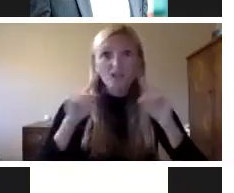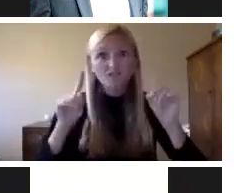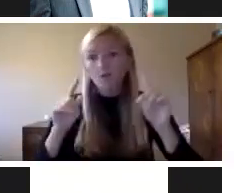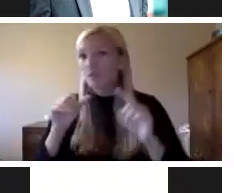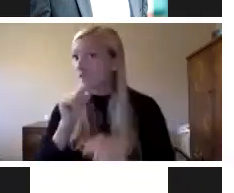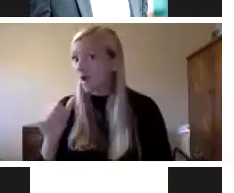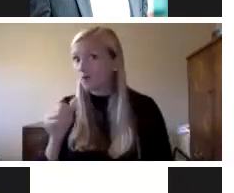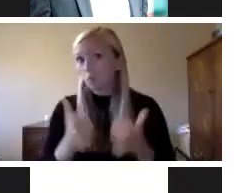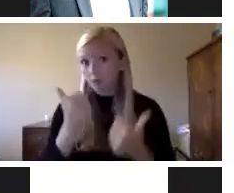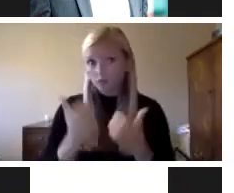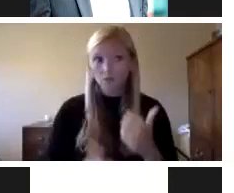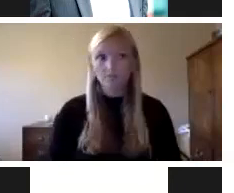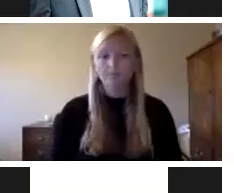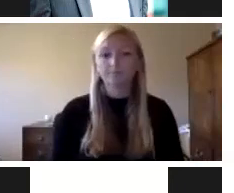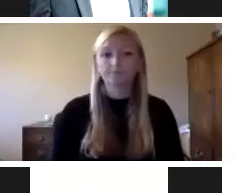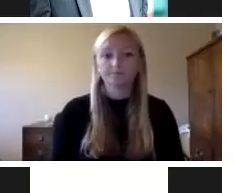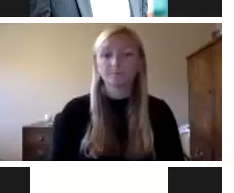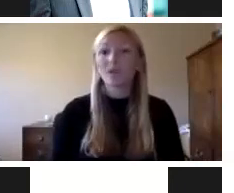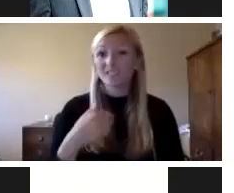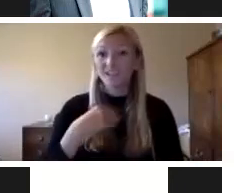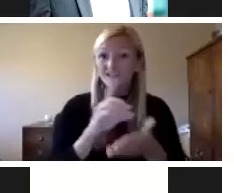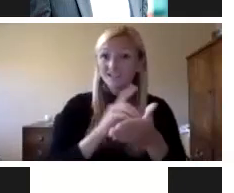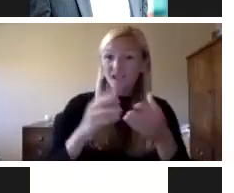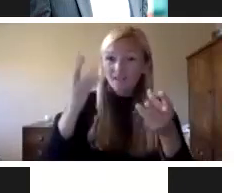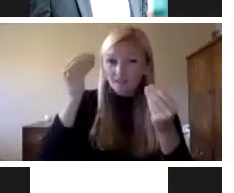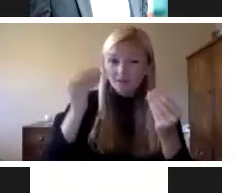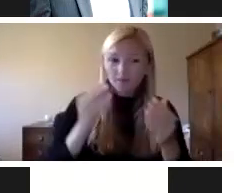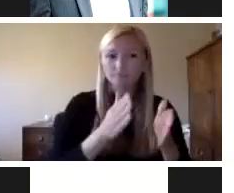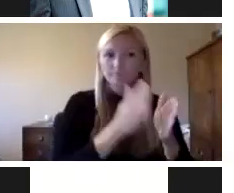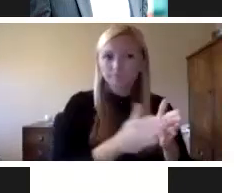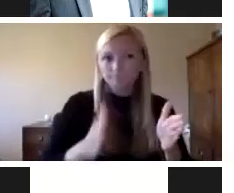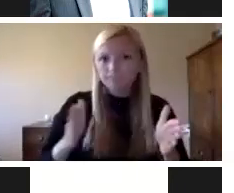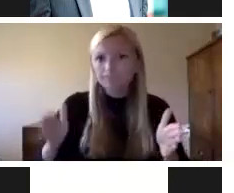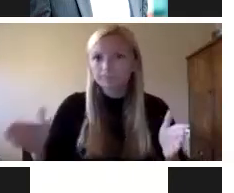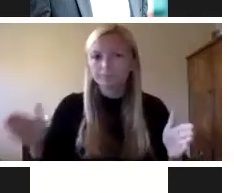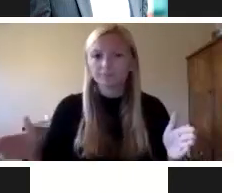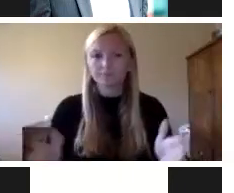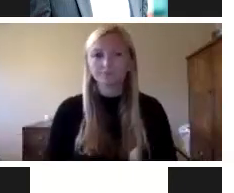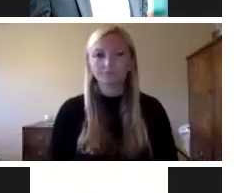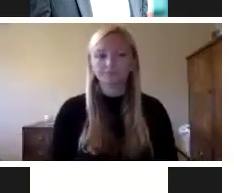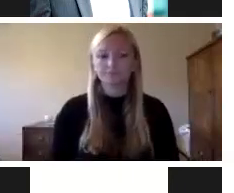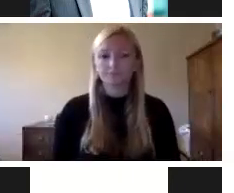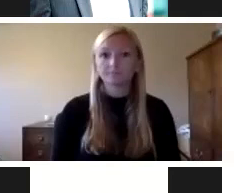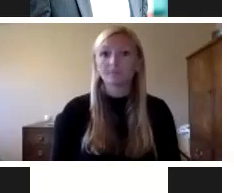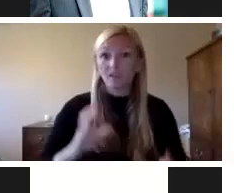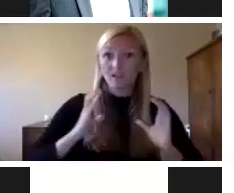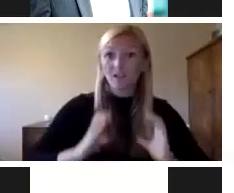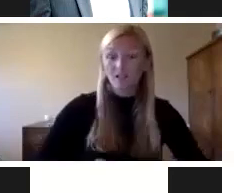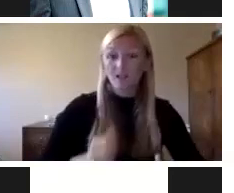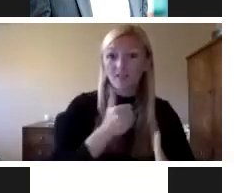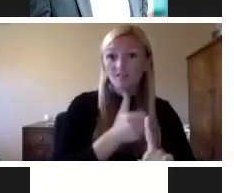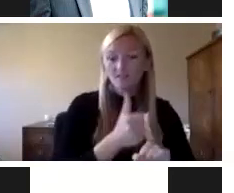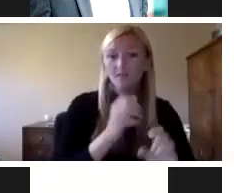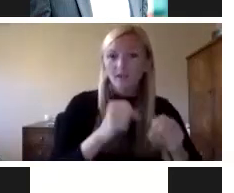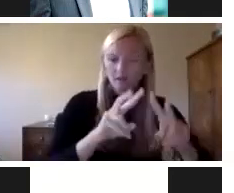design thinking and I say design thinking. It's a multidisciplinary approach to learn the client itself and to